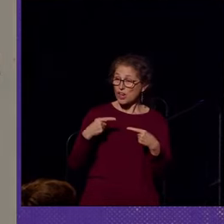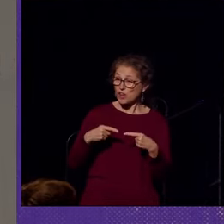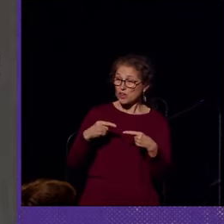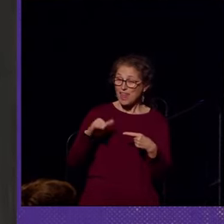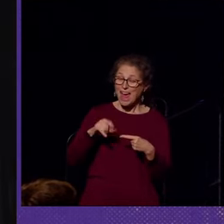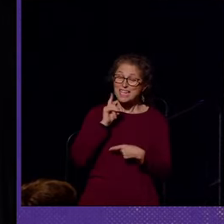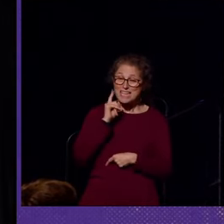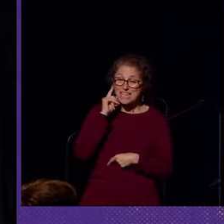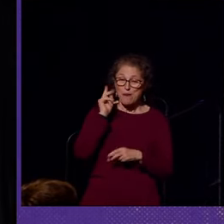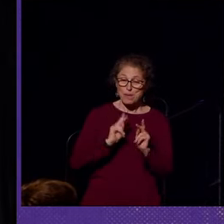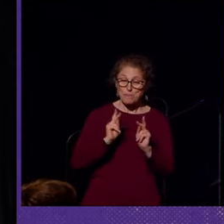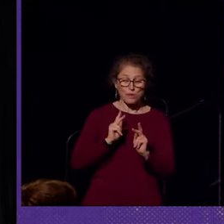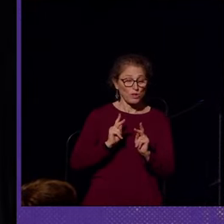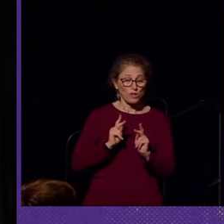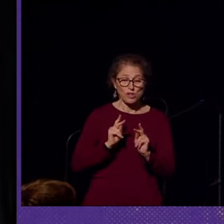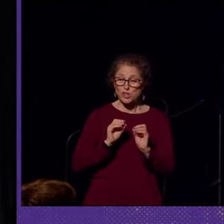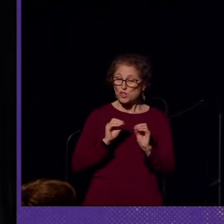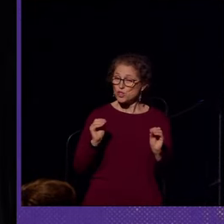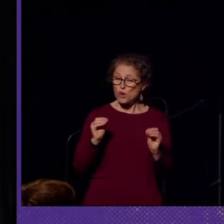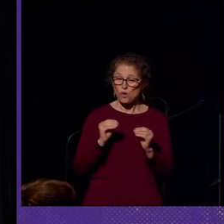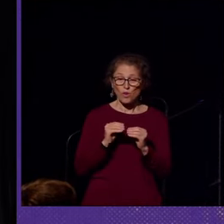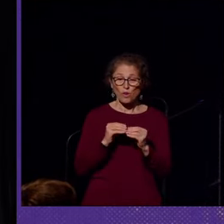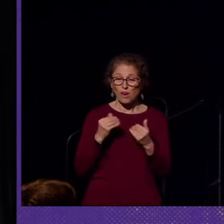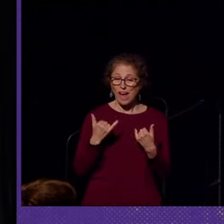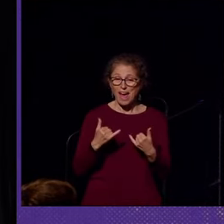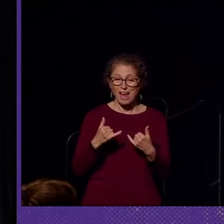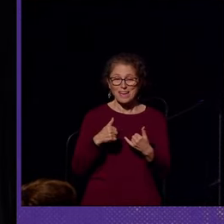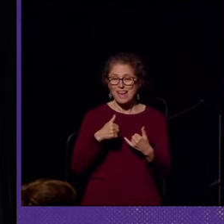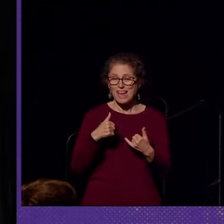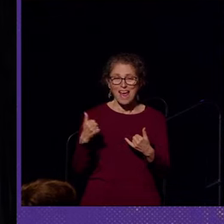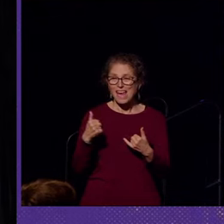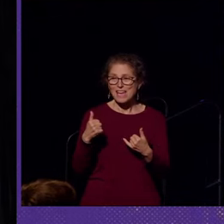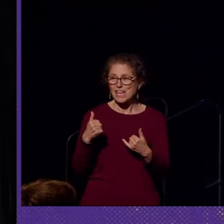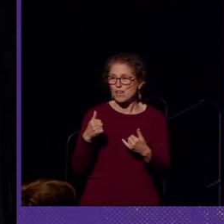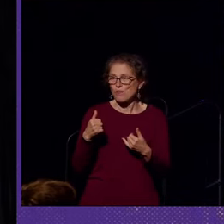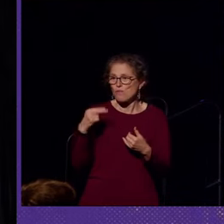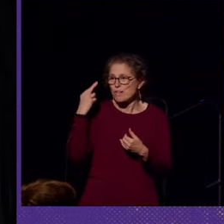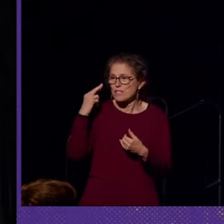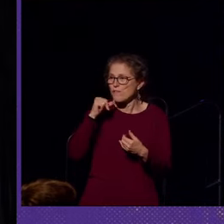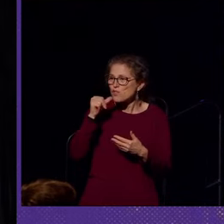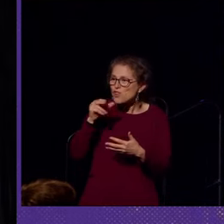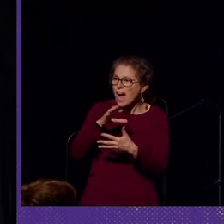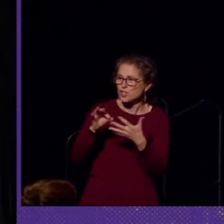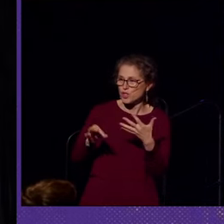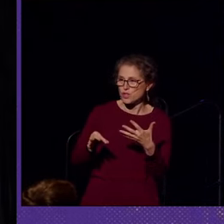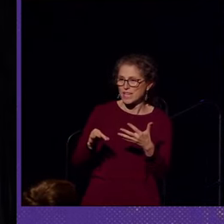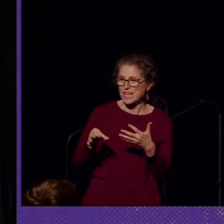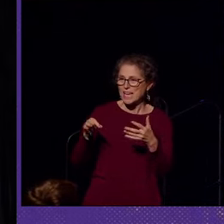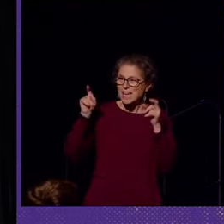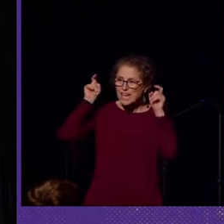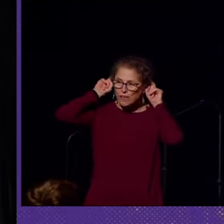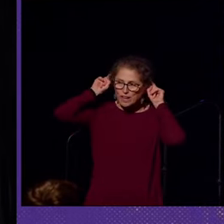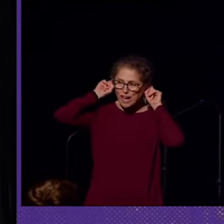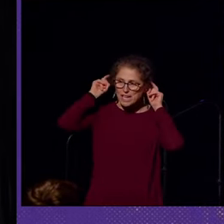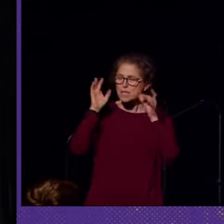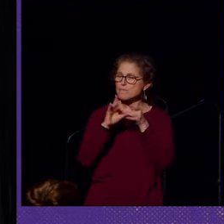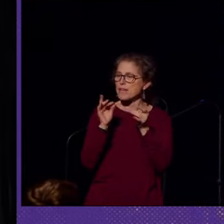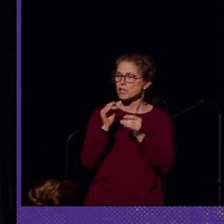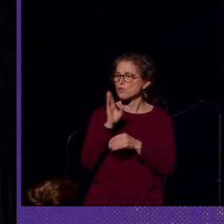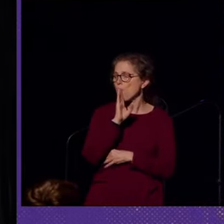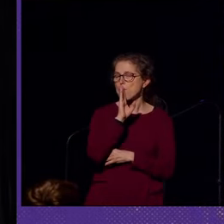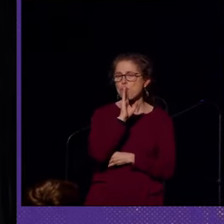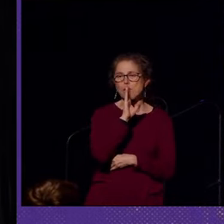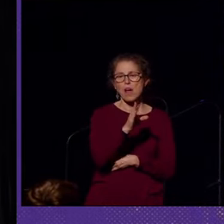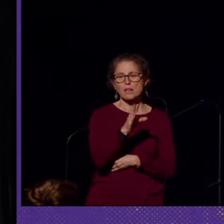that deaf people no longer had any issues for not choosing hearing restorators. Their messages were blunt and